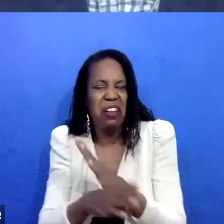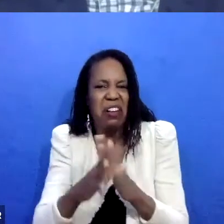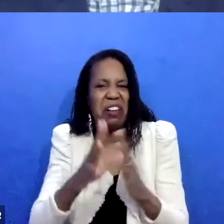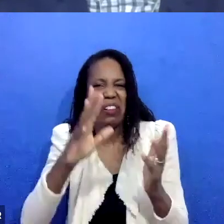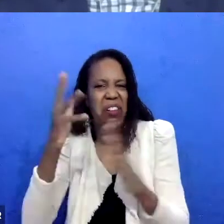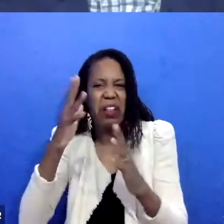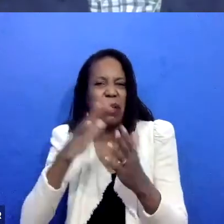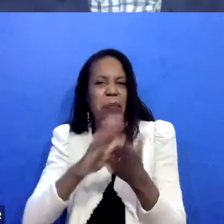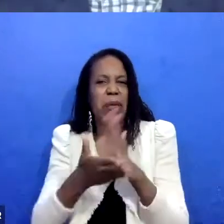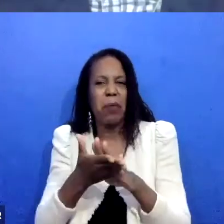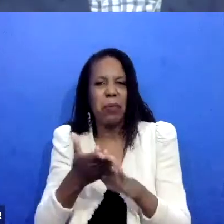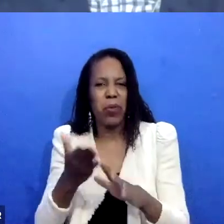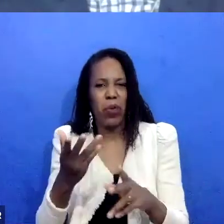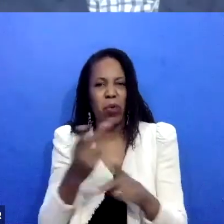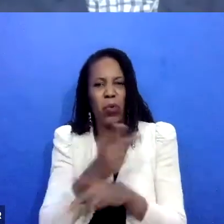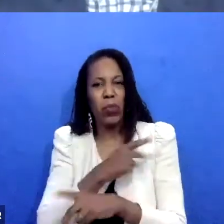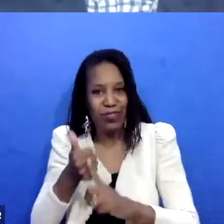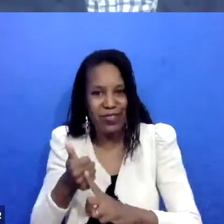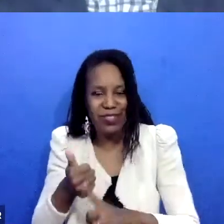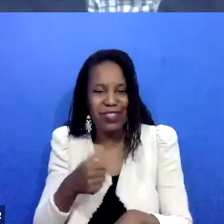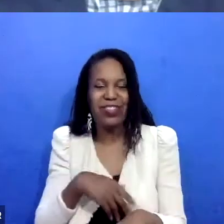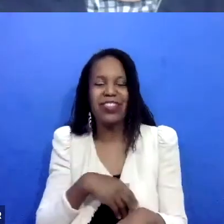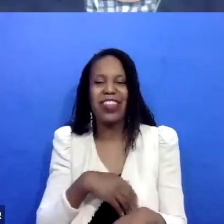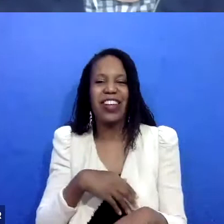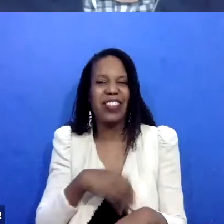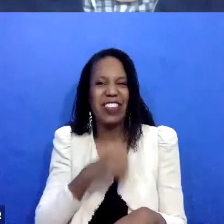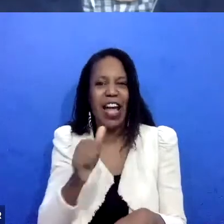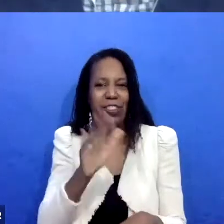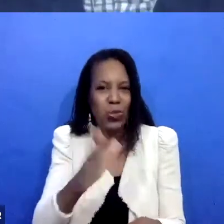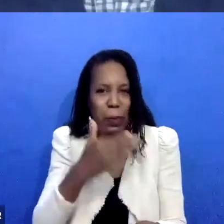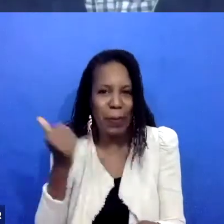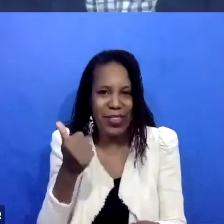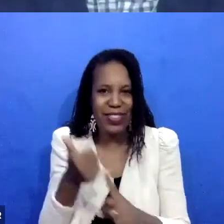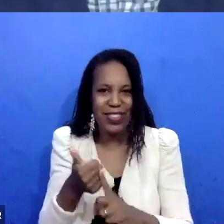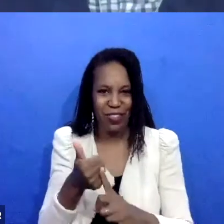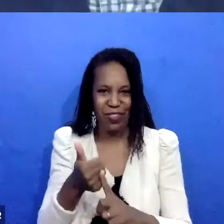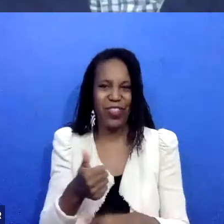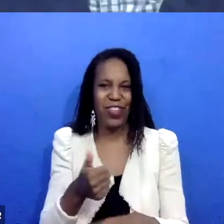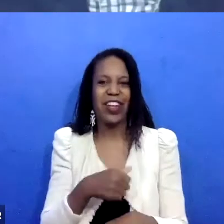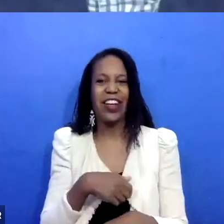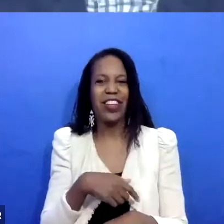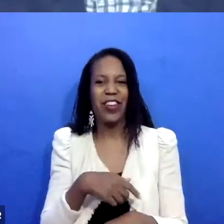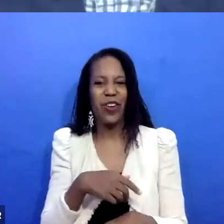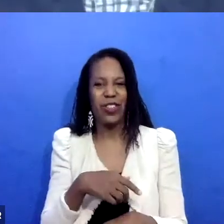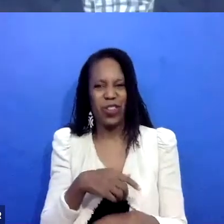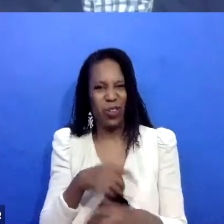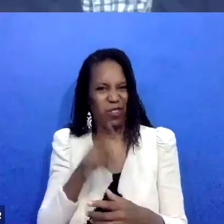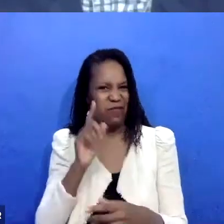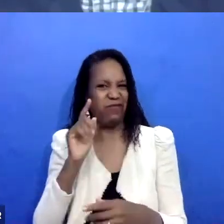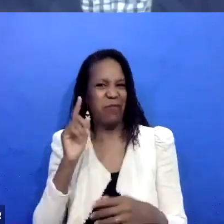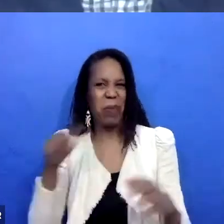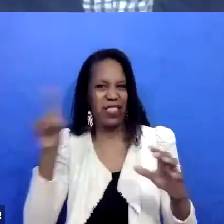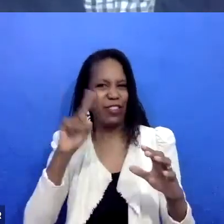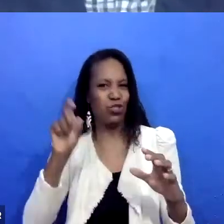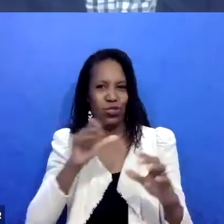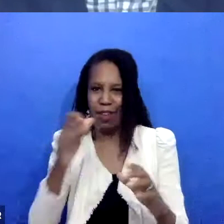matter what, even when you're wrong and then getting them to realize that's really somebody that shouldn't come to the circle. Right. And so,